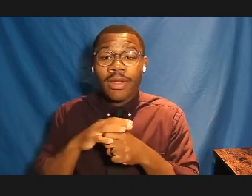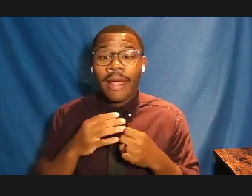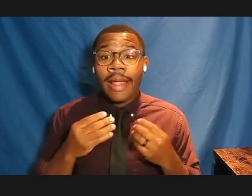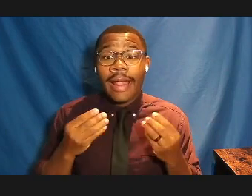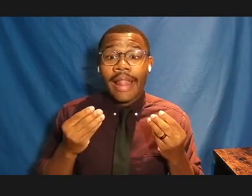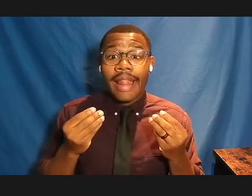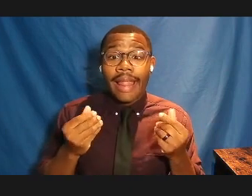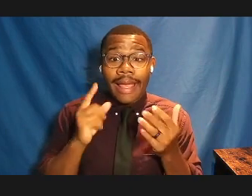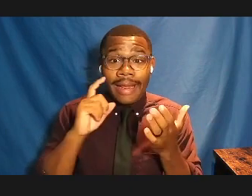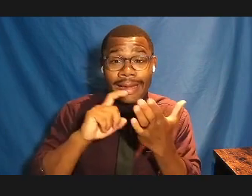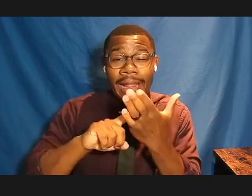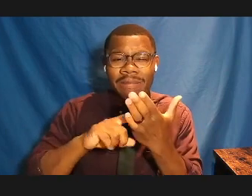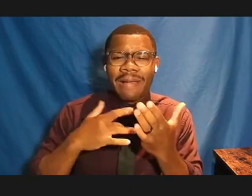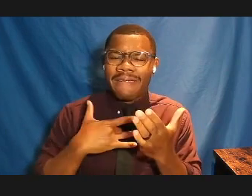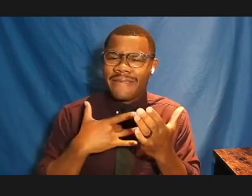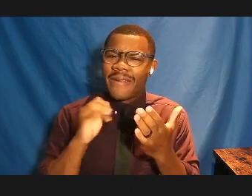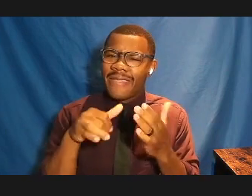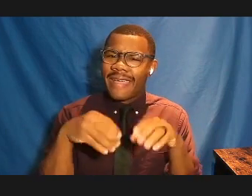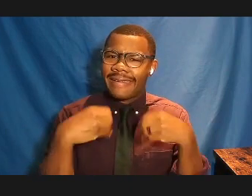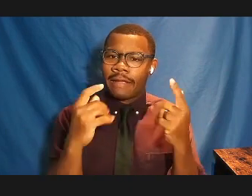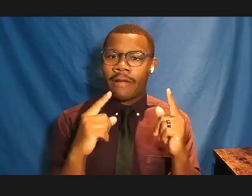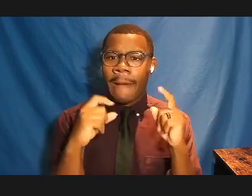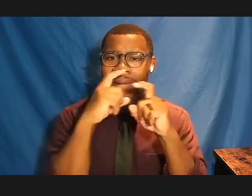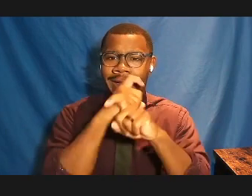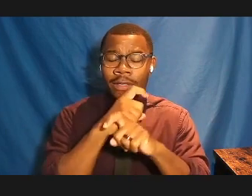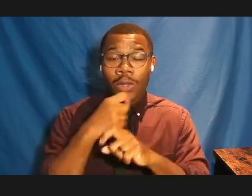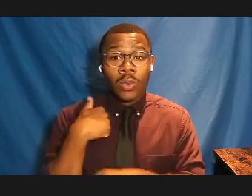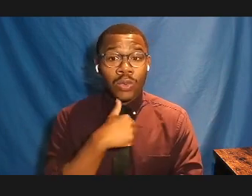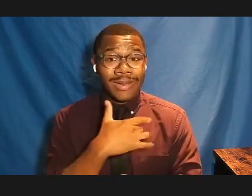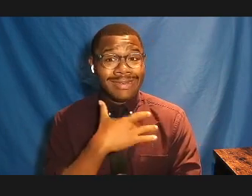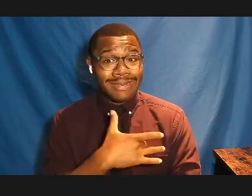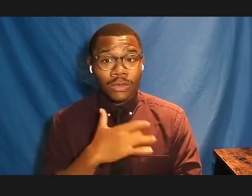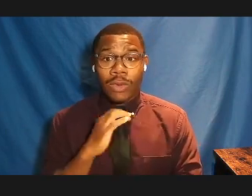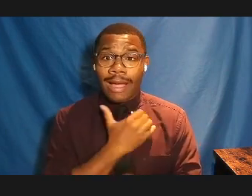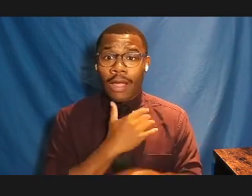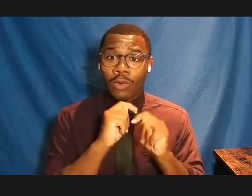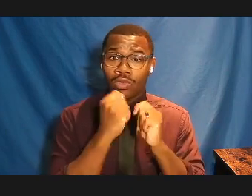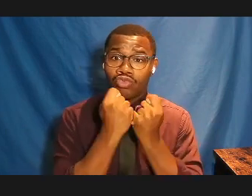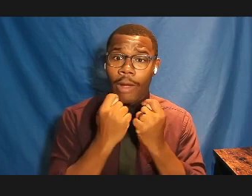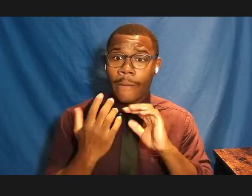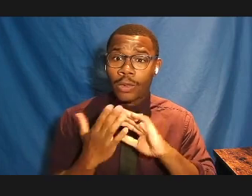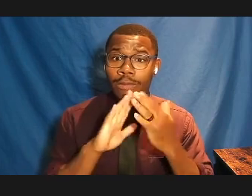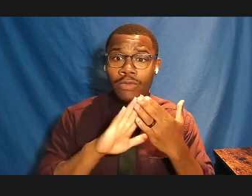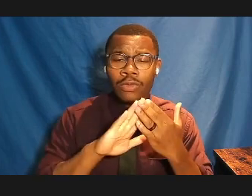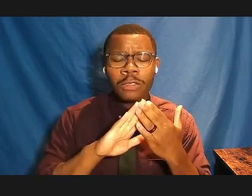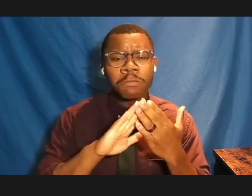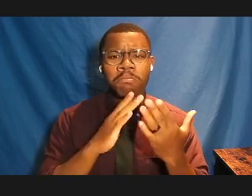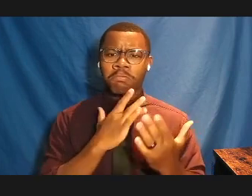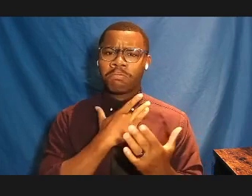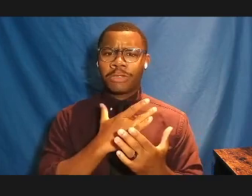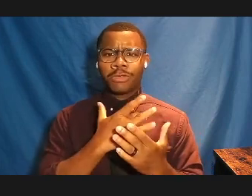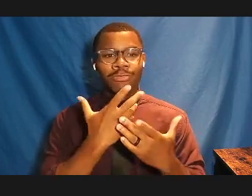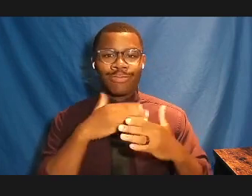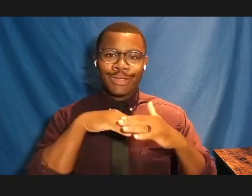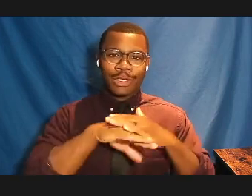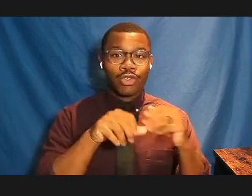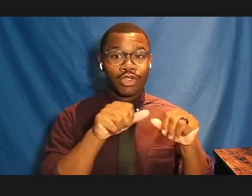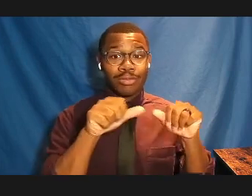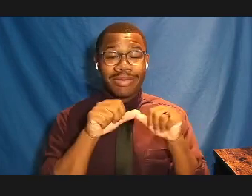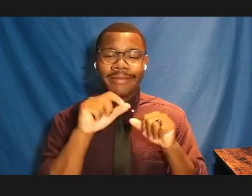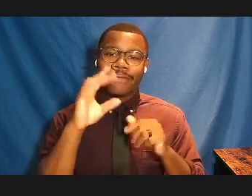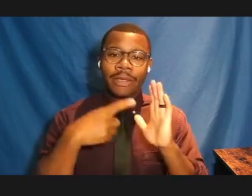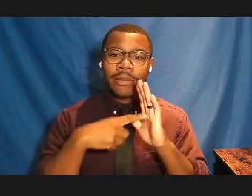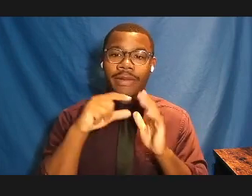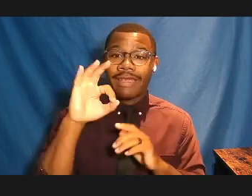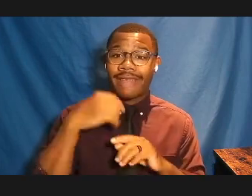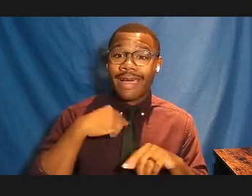think we all do that within our tribal communities as a protocol. When we go into a space, if I travel to Oklahoma, for